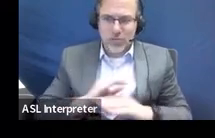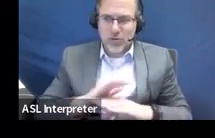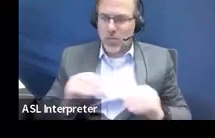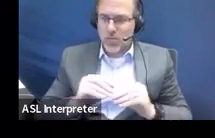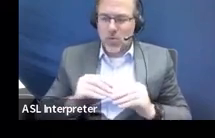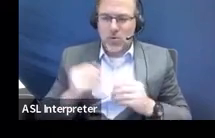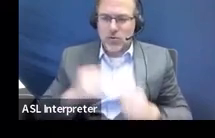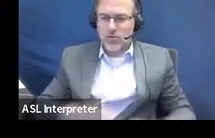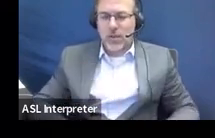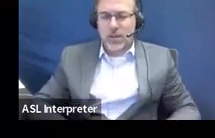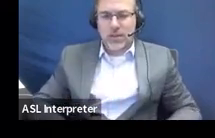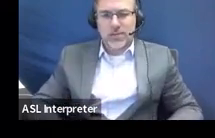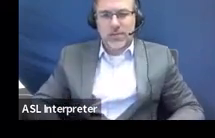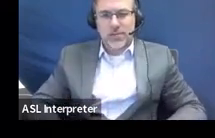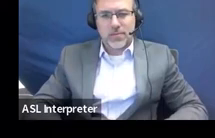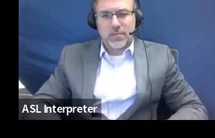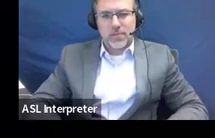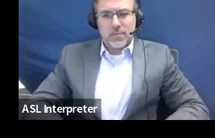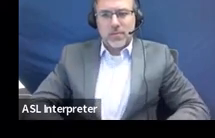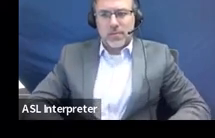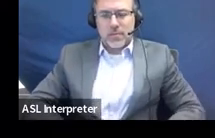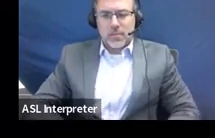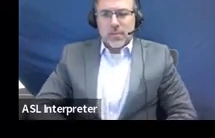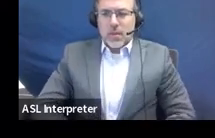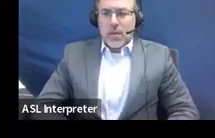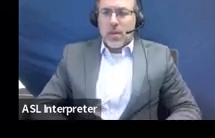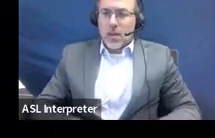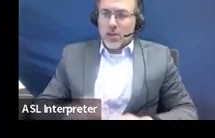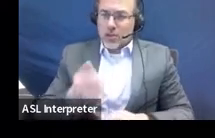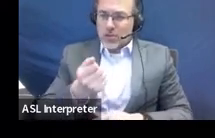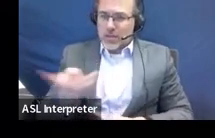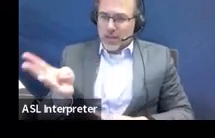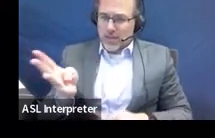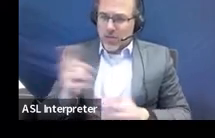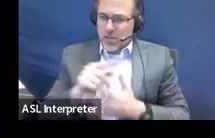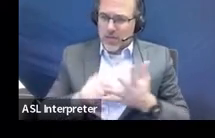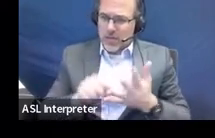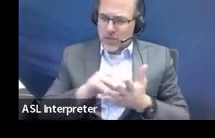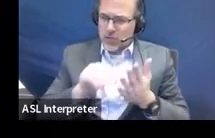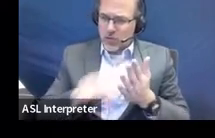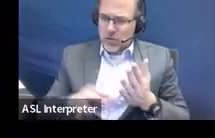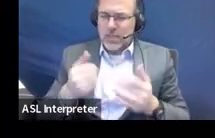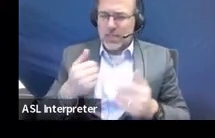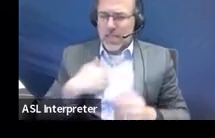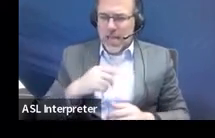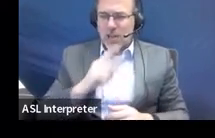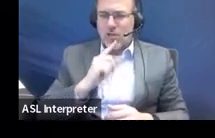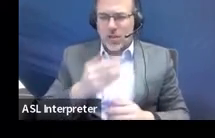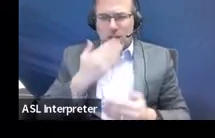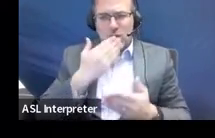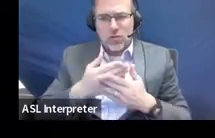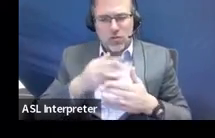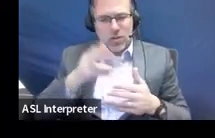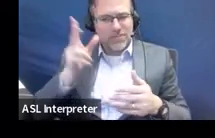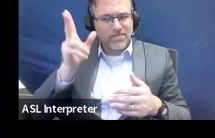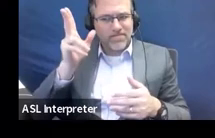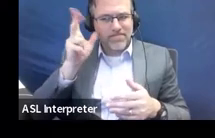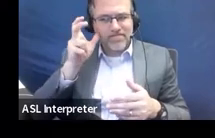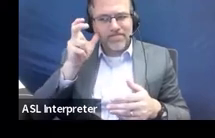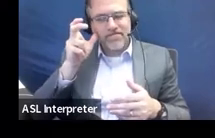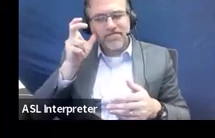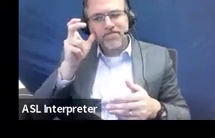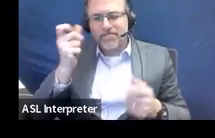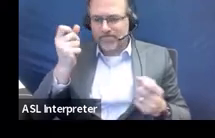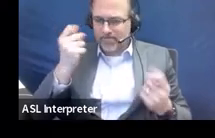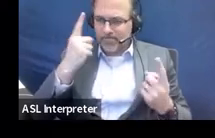And so they, several of them have had really good listening comprehension. And we had a lot